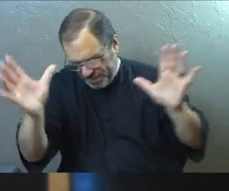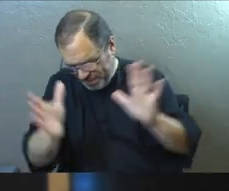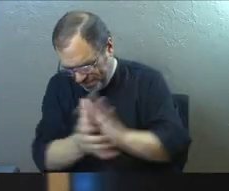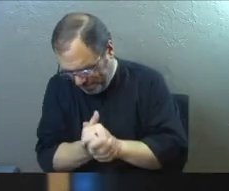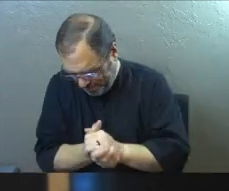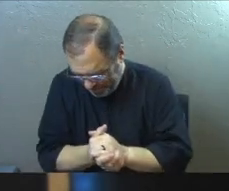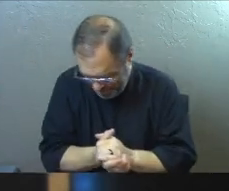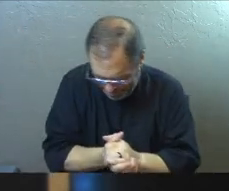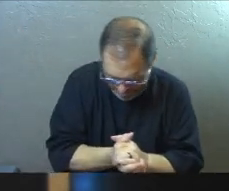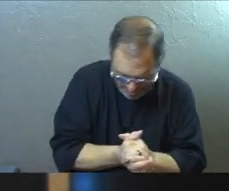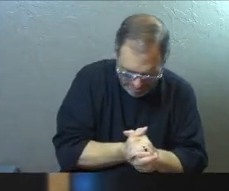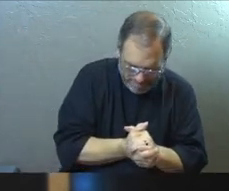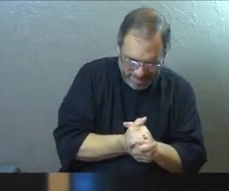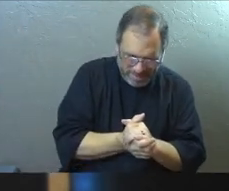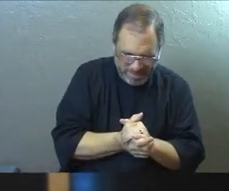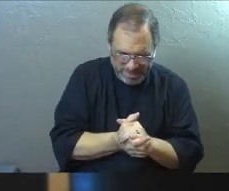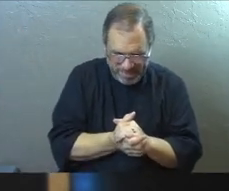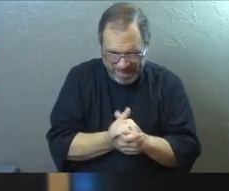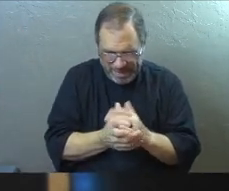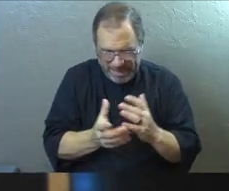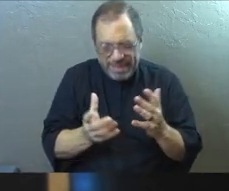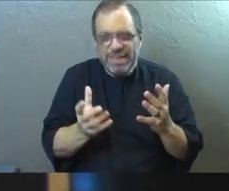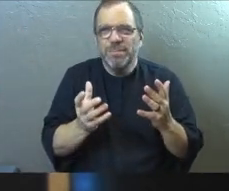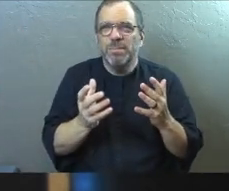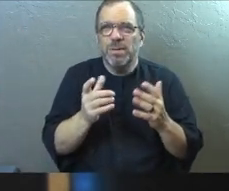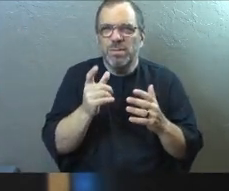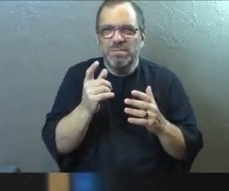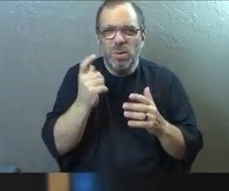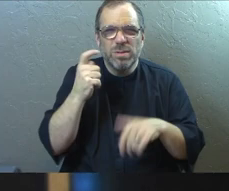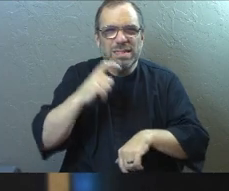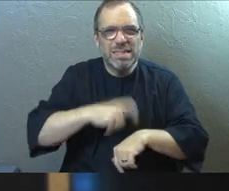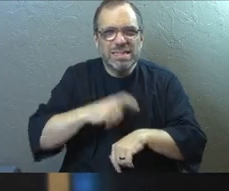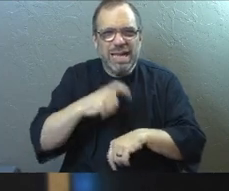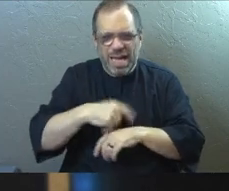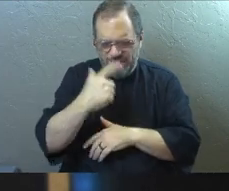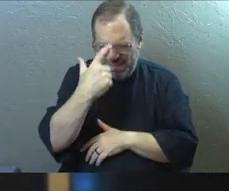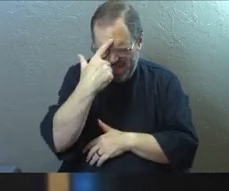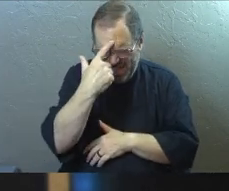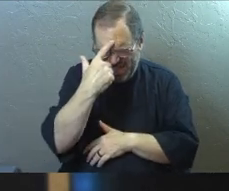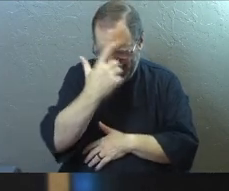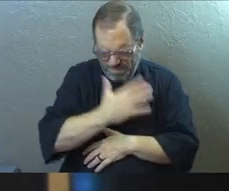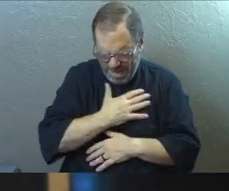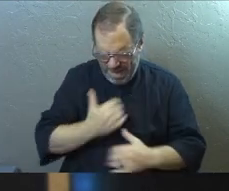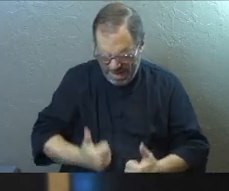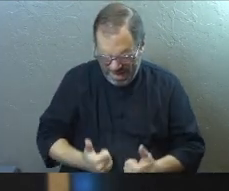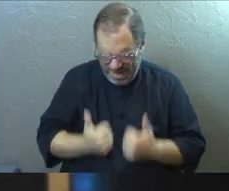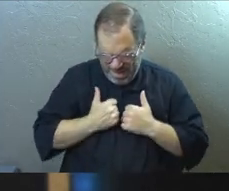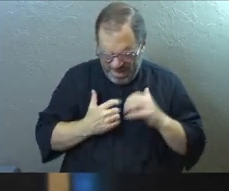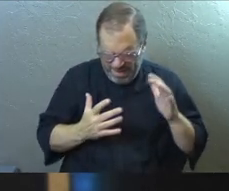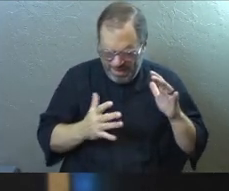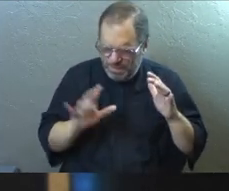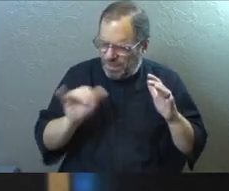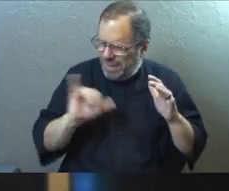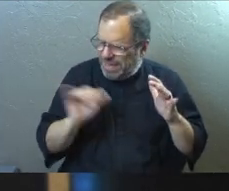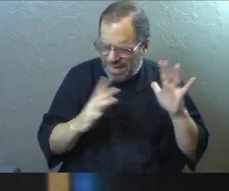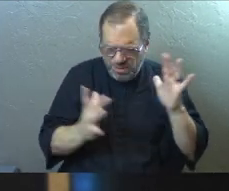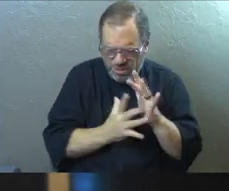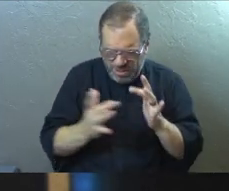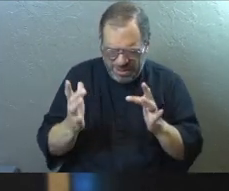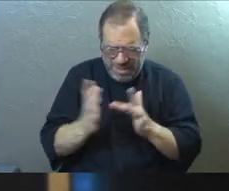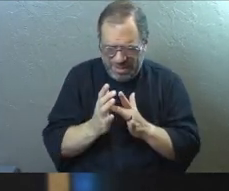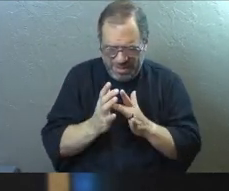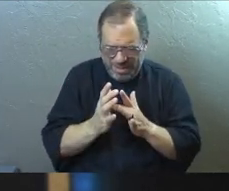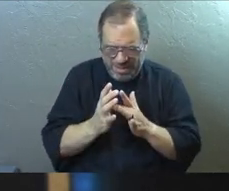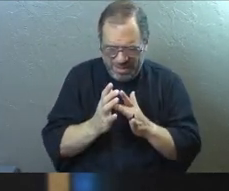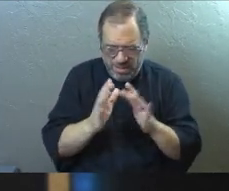not totally. I've got no illusions. But just for those moments, in just this part of your life, it's like Jesus opens